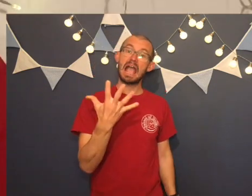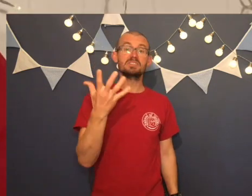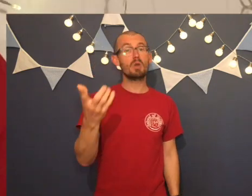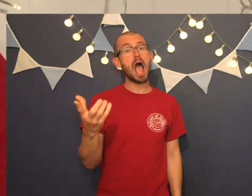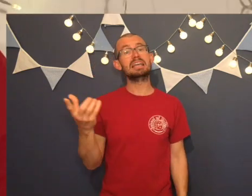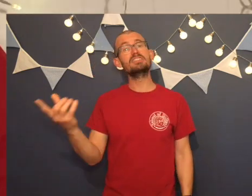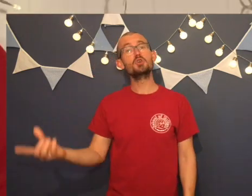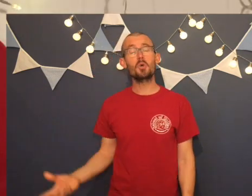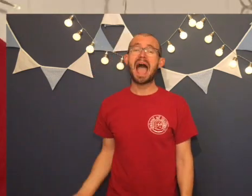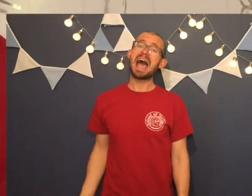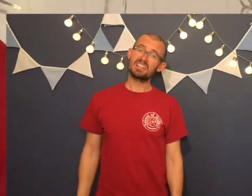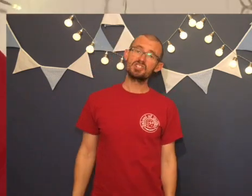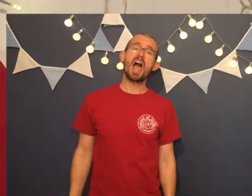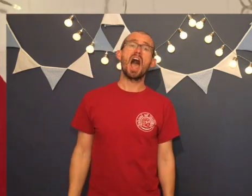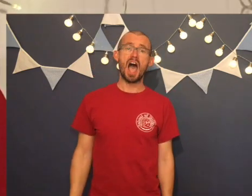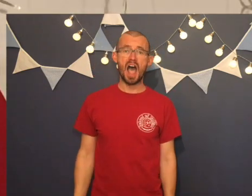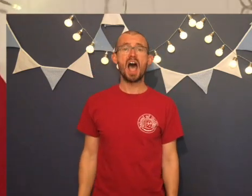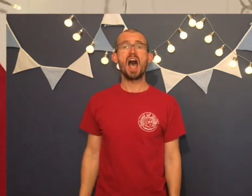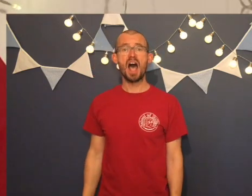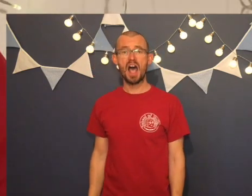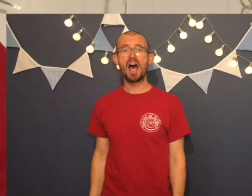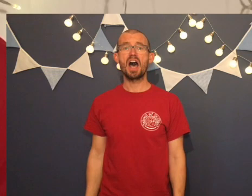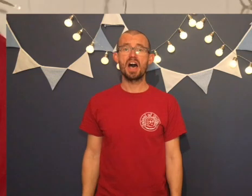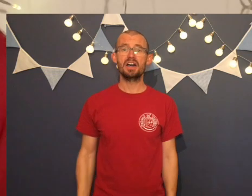Spring has sprung into action,